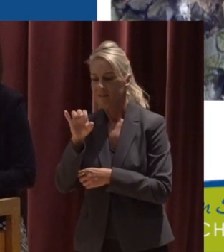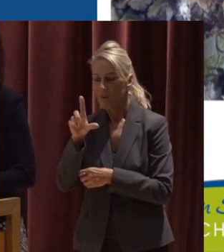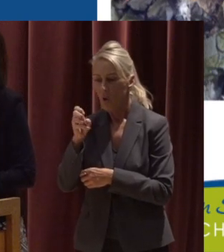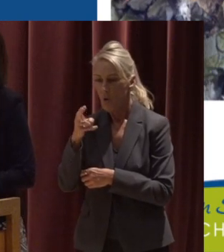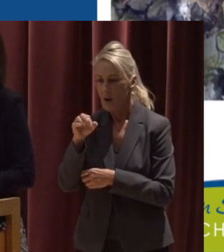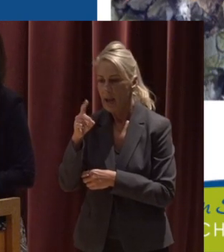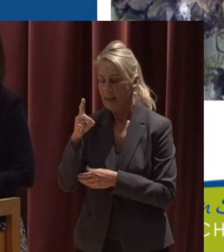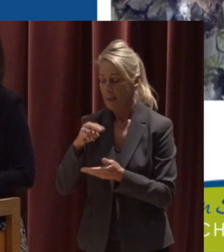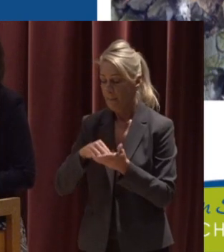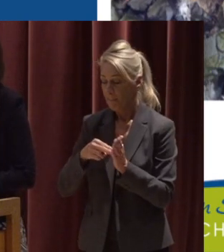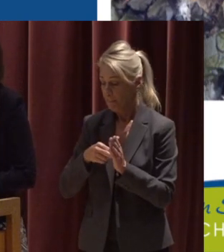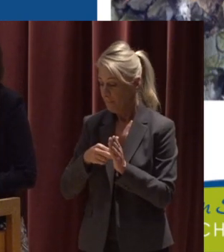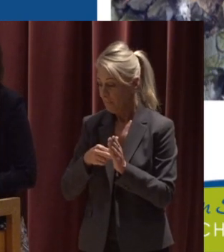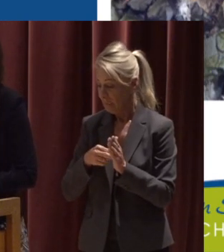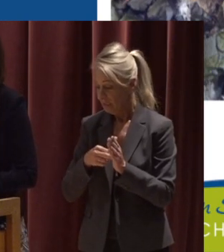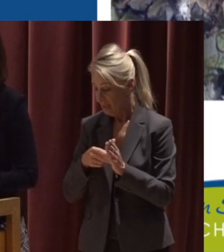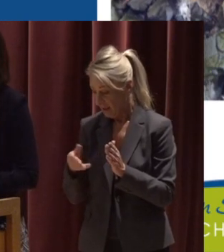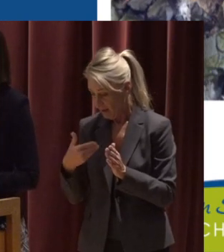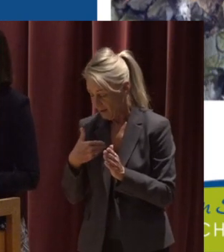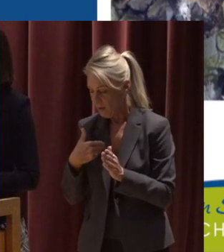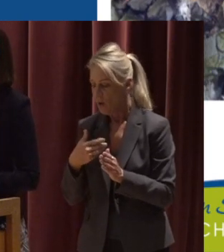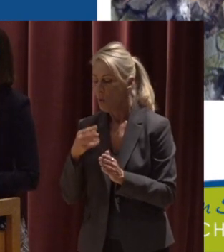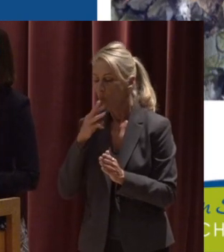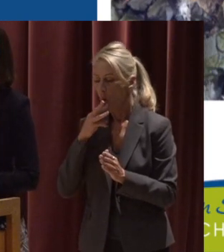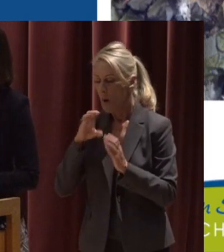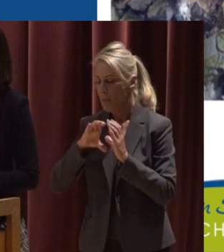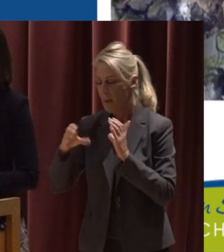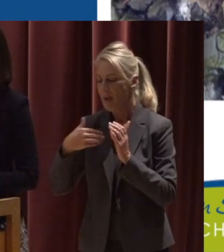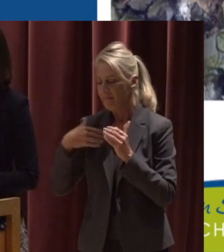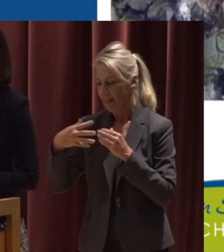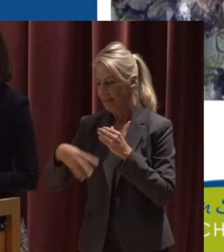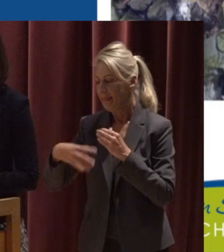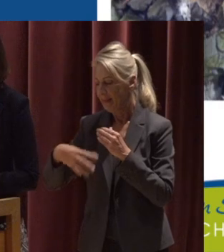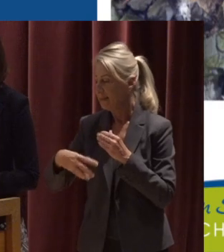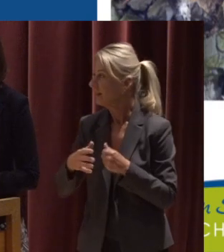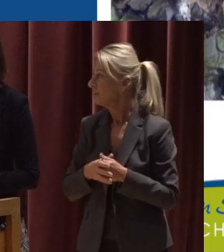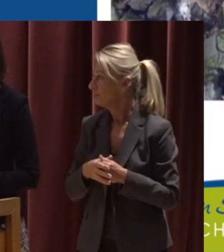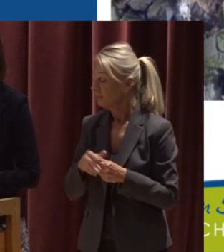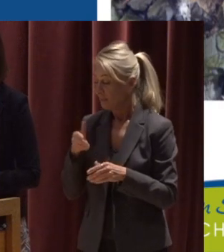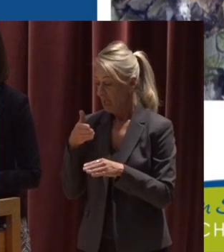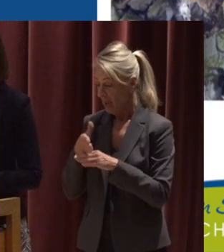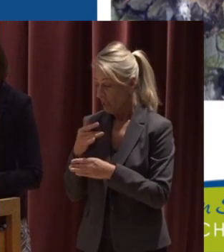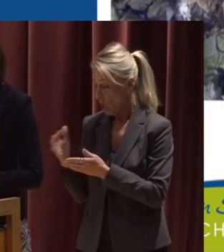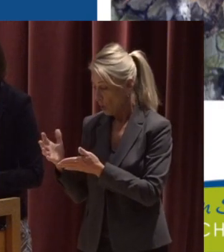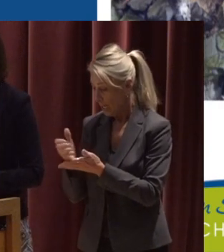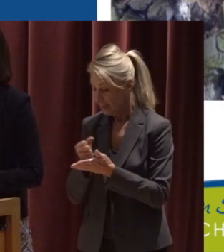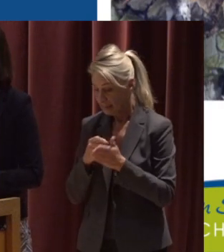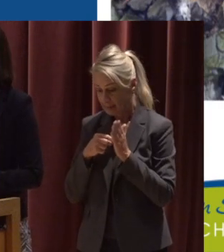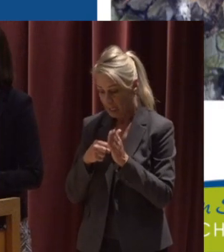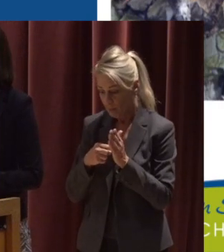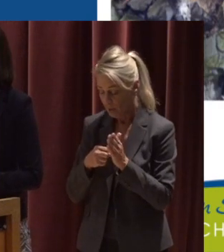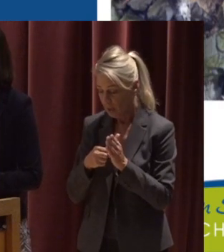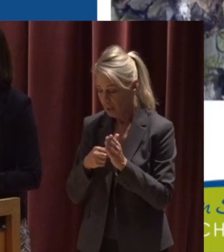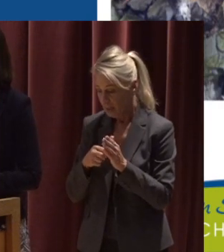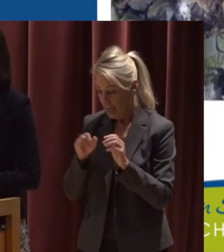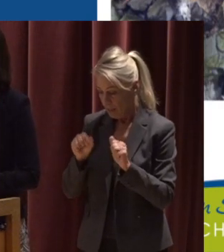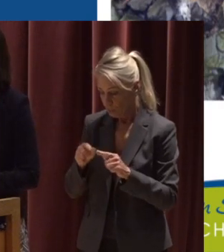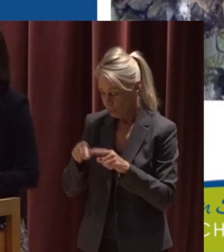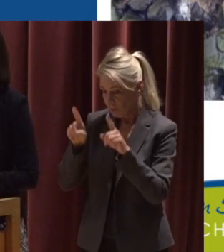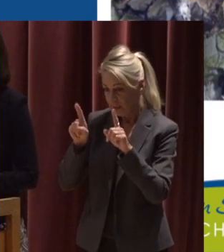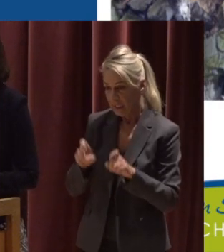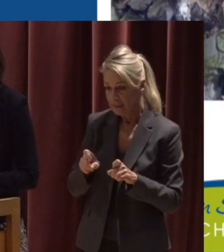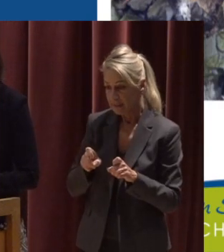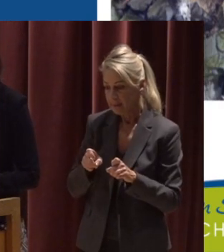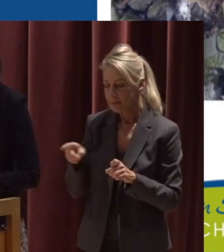that a drinking water pipe has had a leak Once stream crew interns have taken data and collected samples And are able to test that